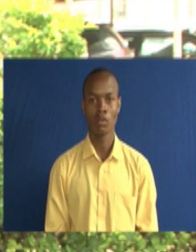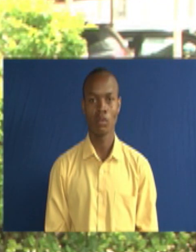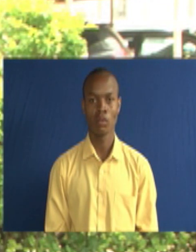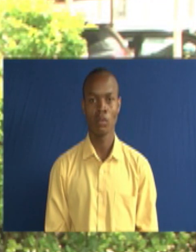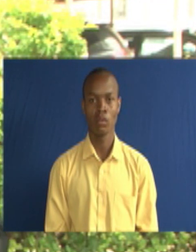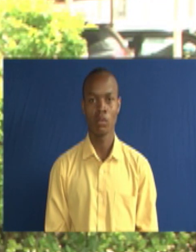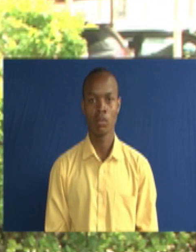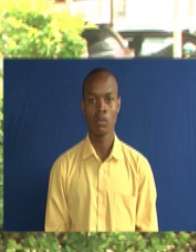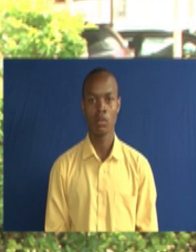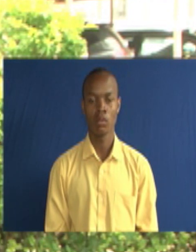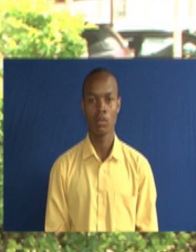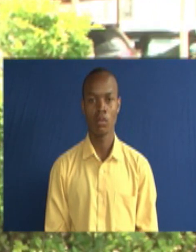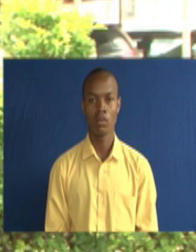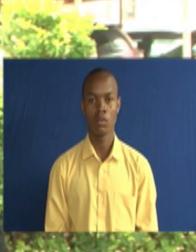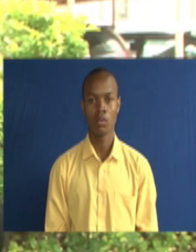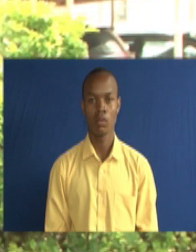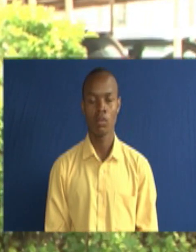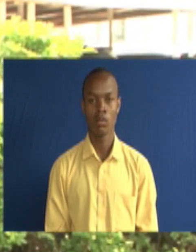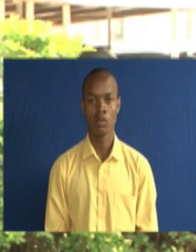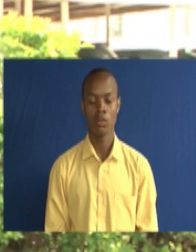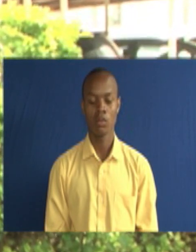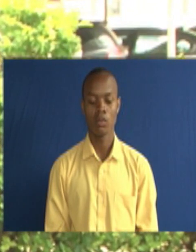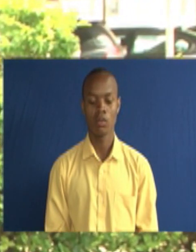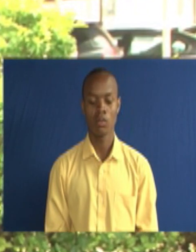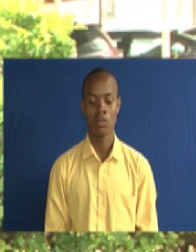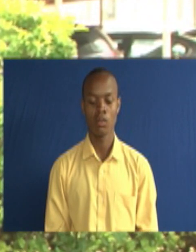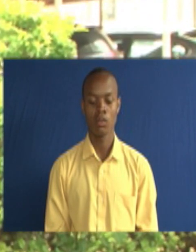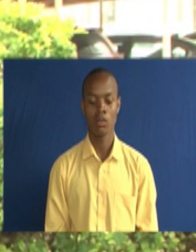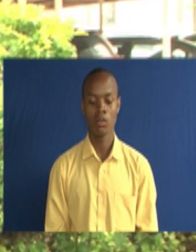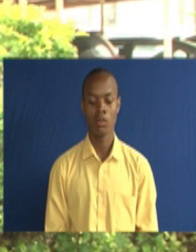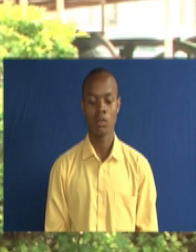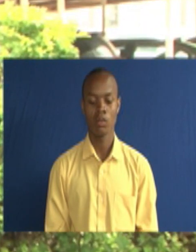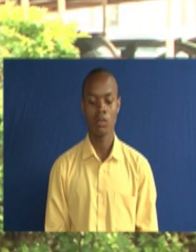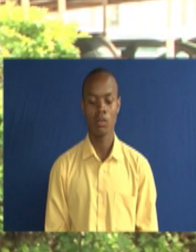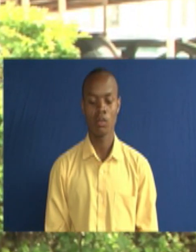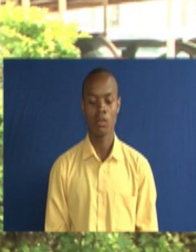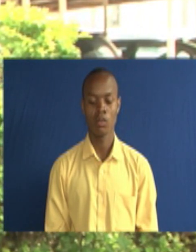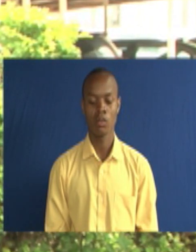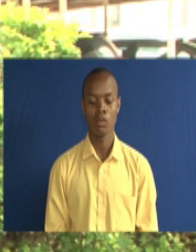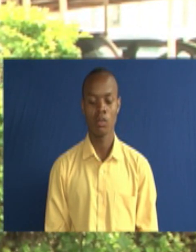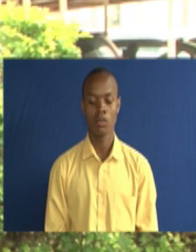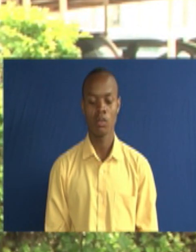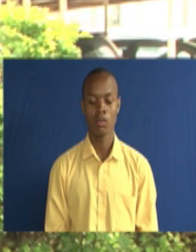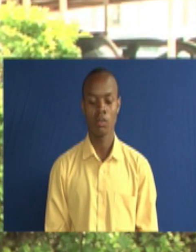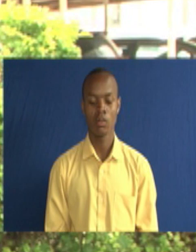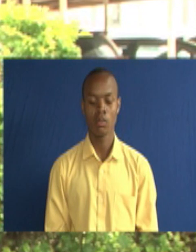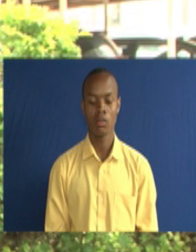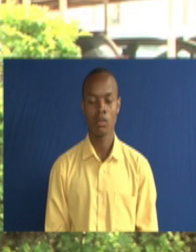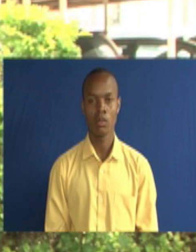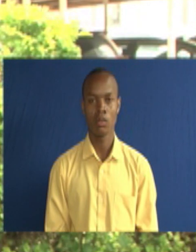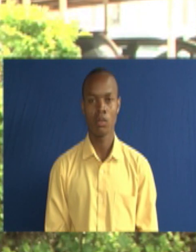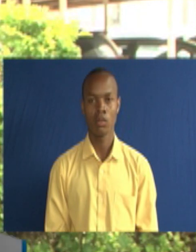So most of the time, when the teacher was done teaching, I used to ask other